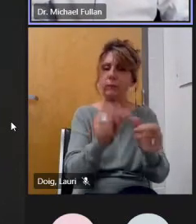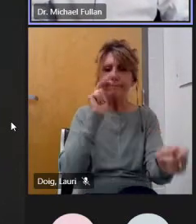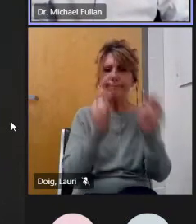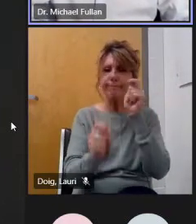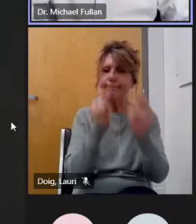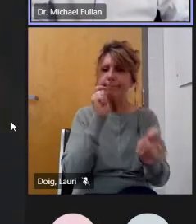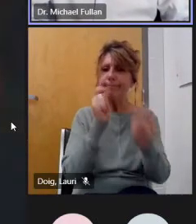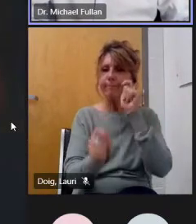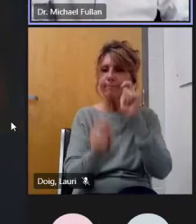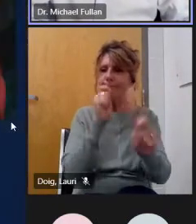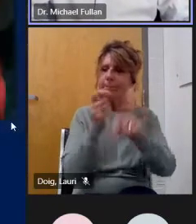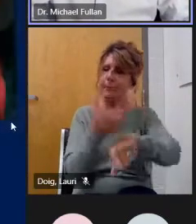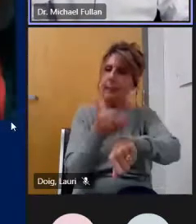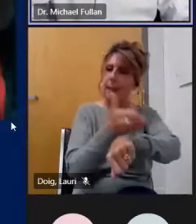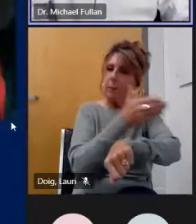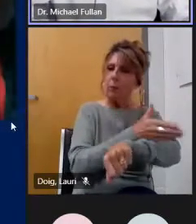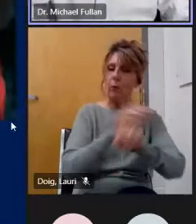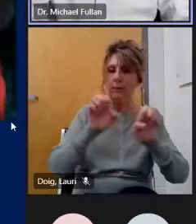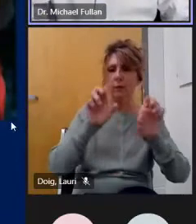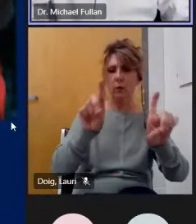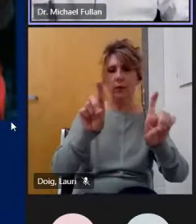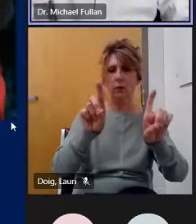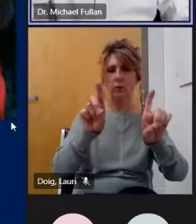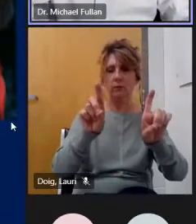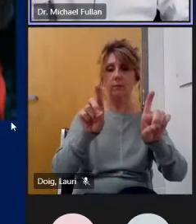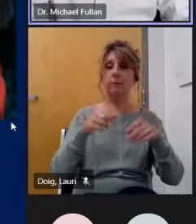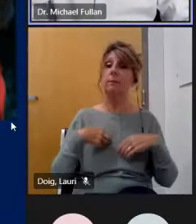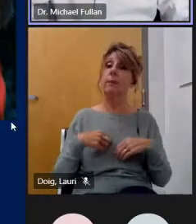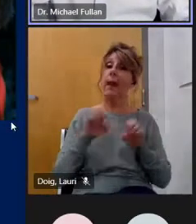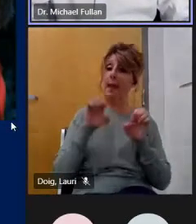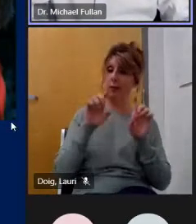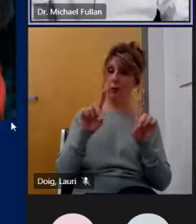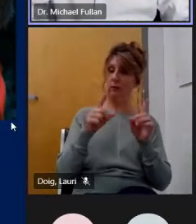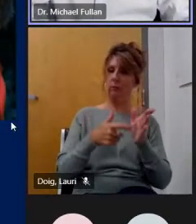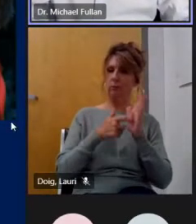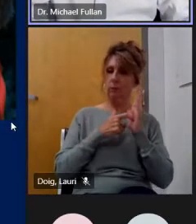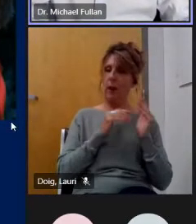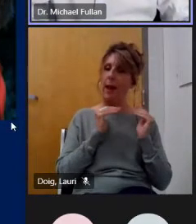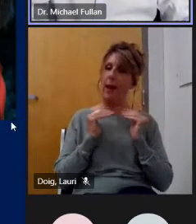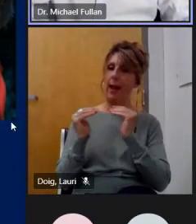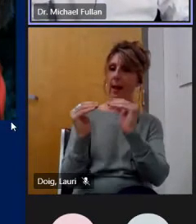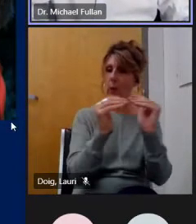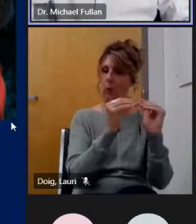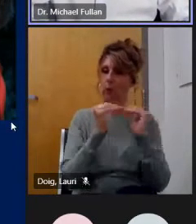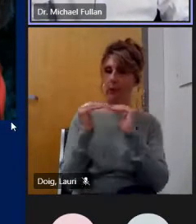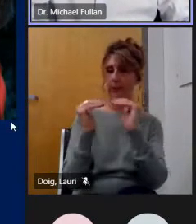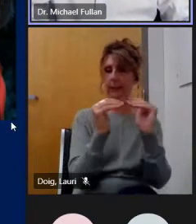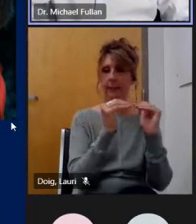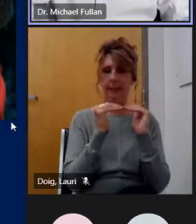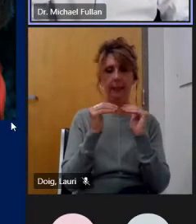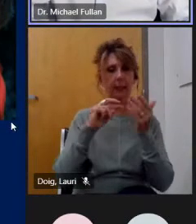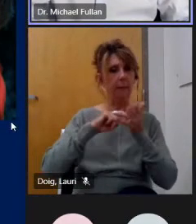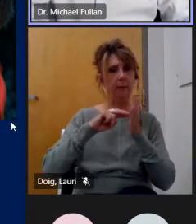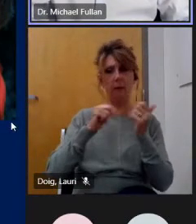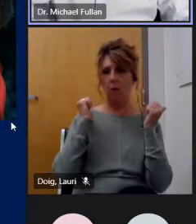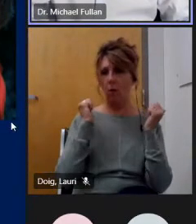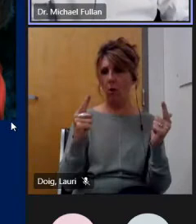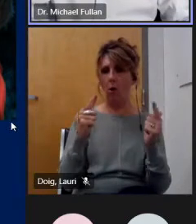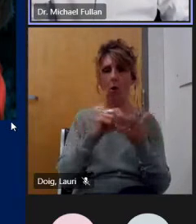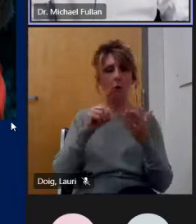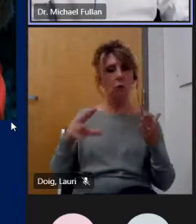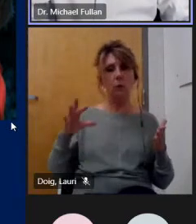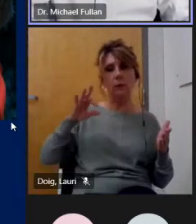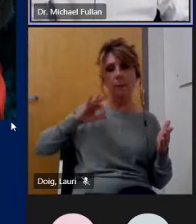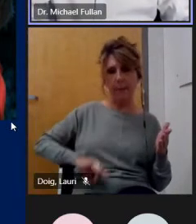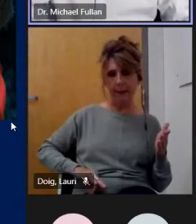time that's the intention it is about equity deep learning we're finding is good for all students but it's especially good